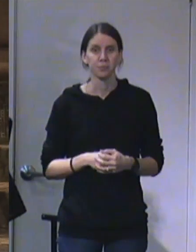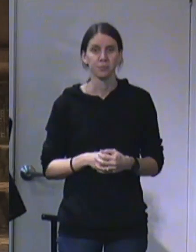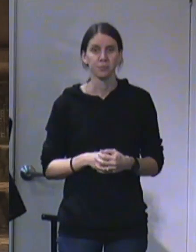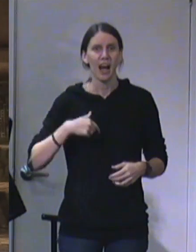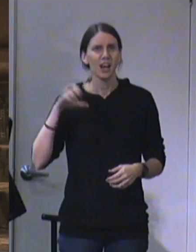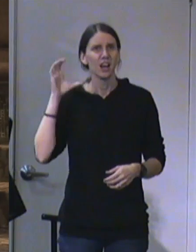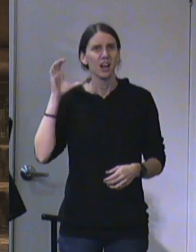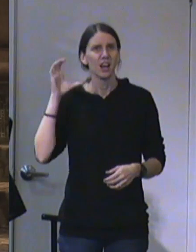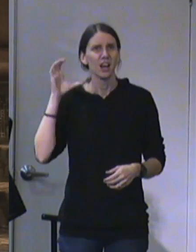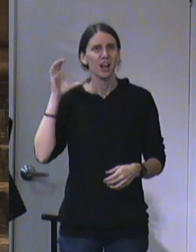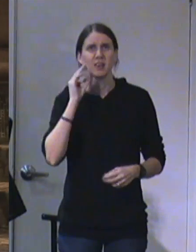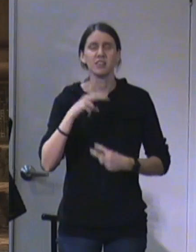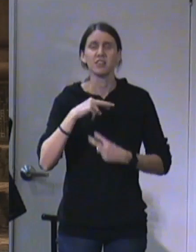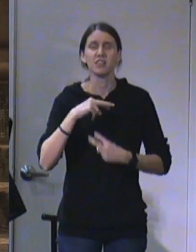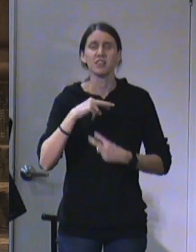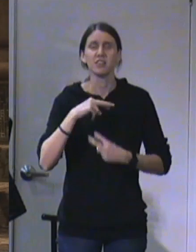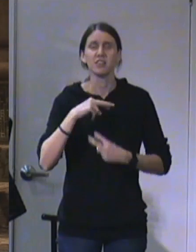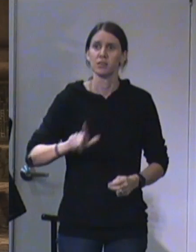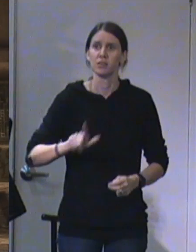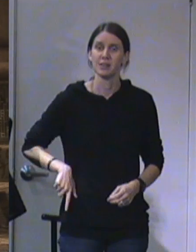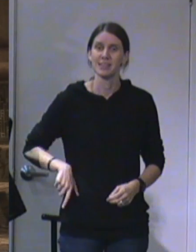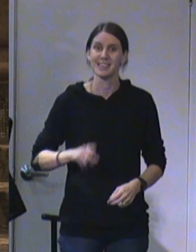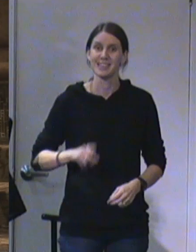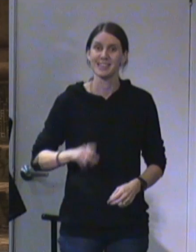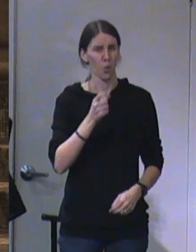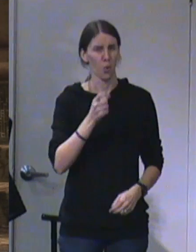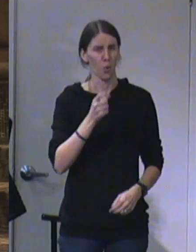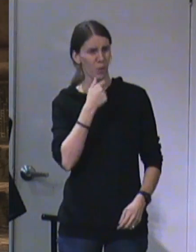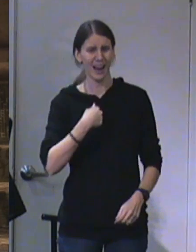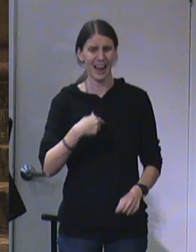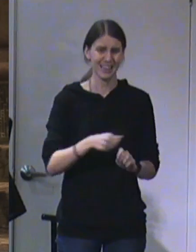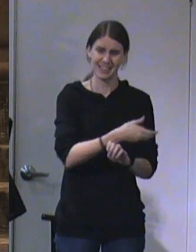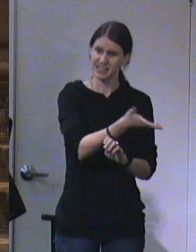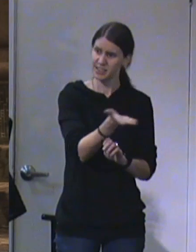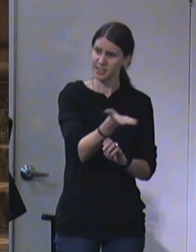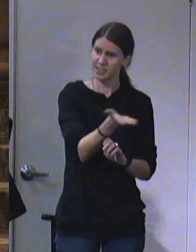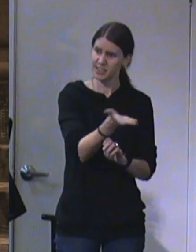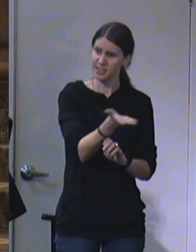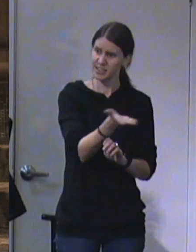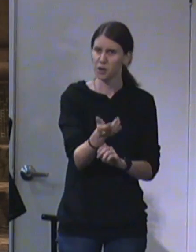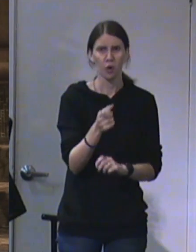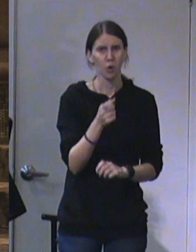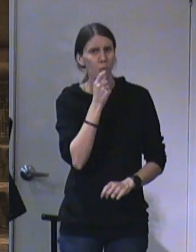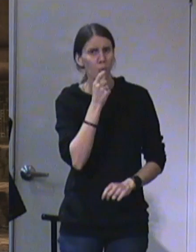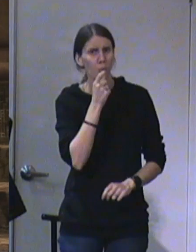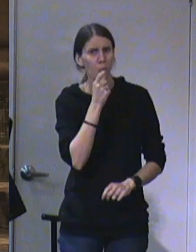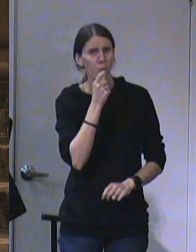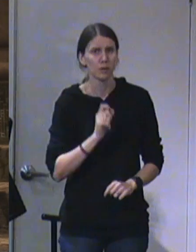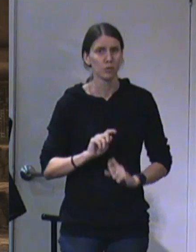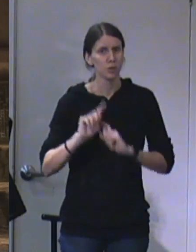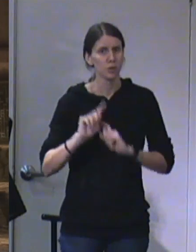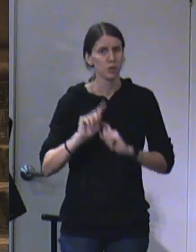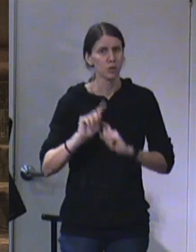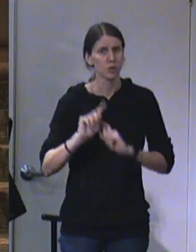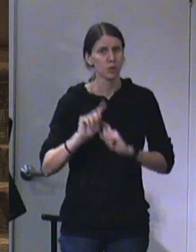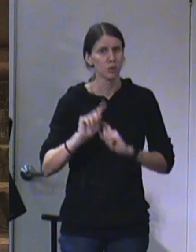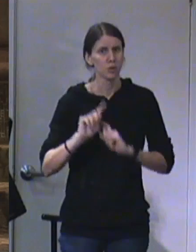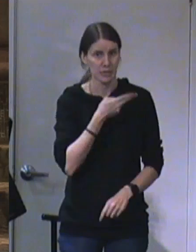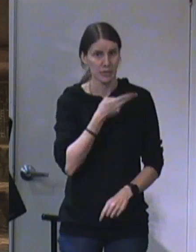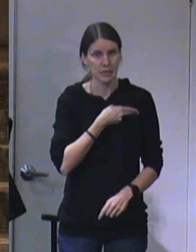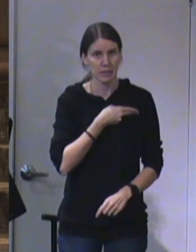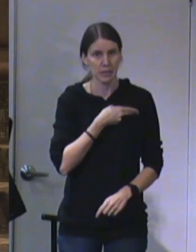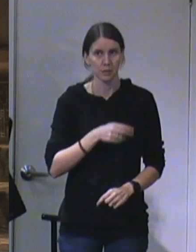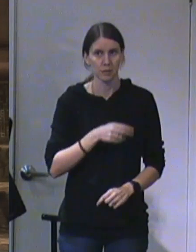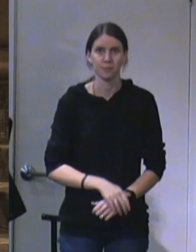heard the voice of the Lord saying, Whom shall I send, and who will go